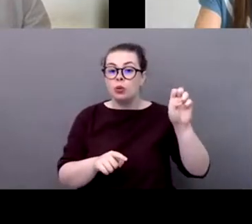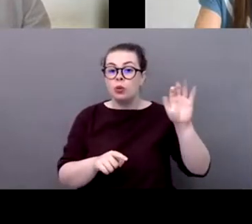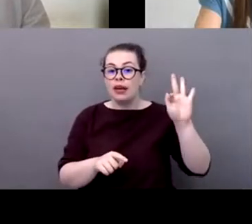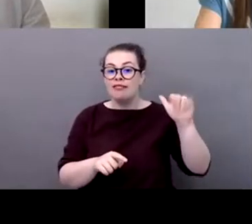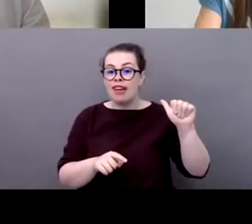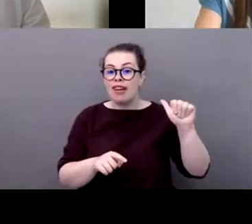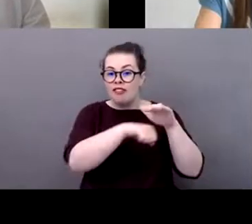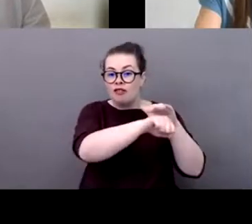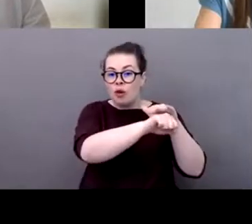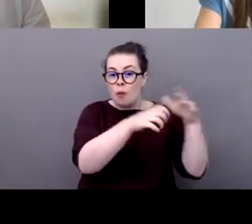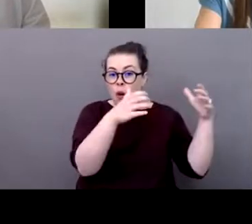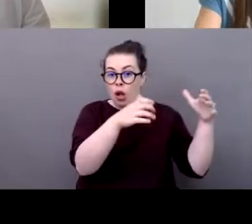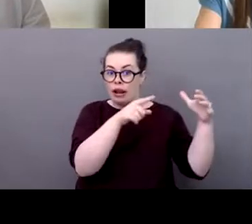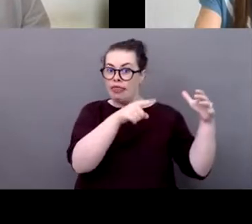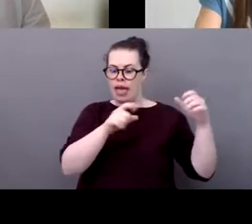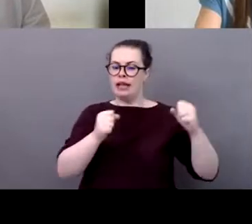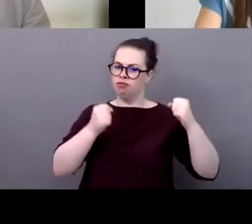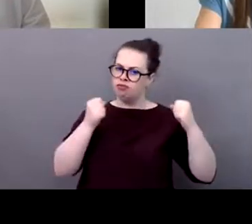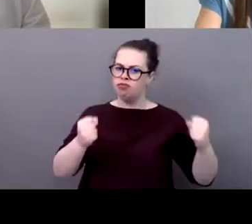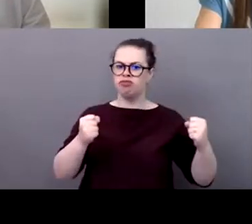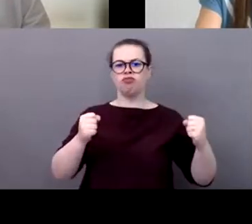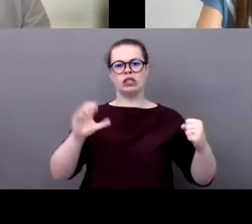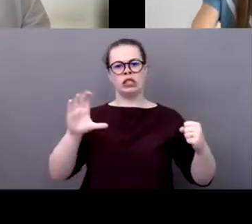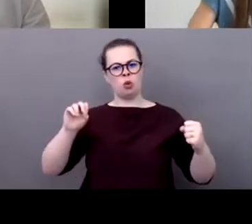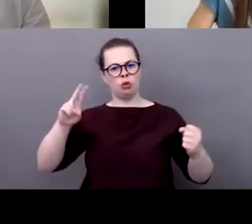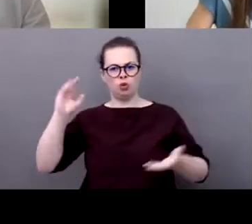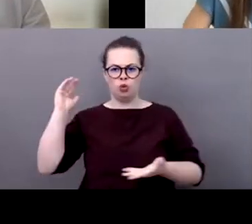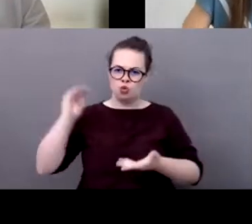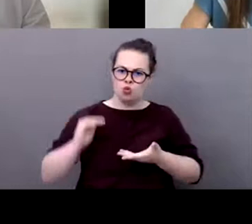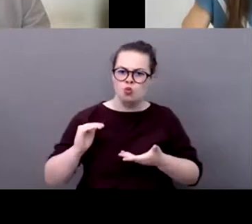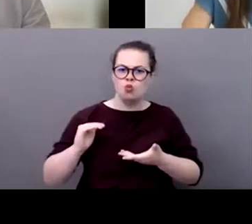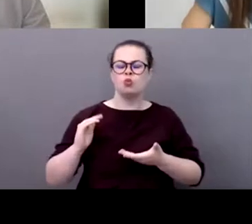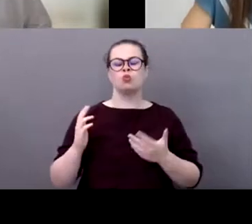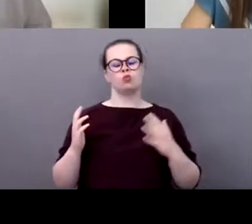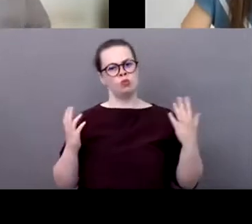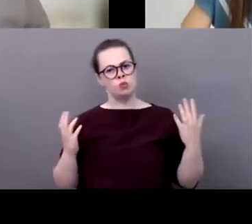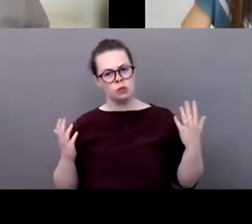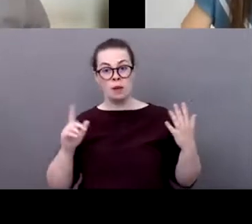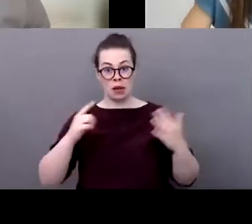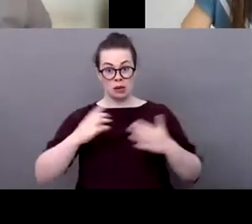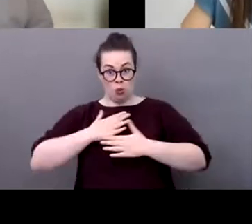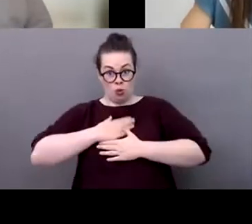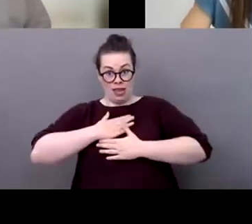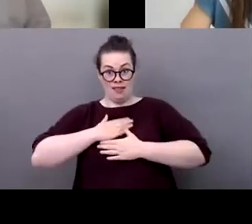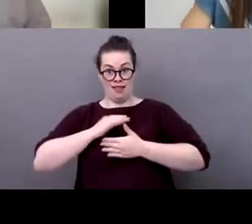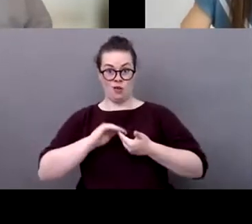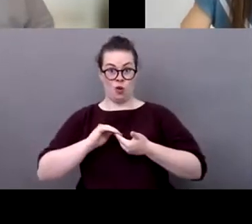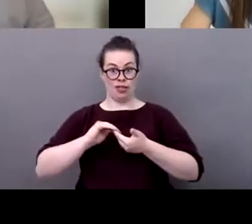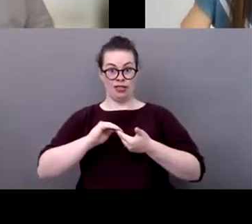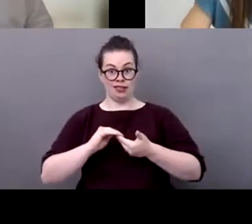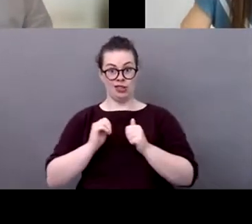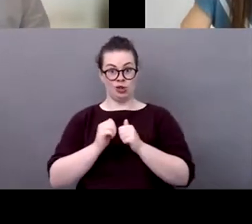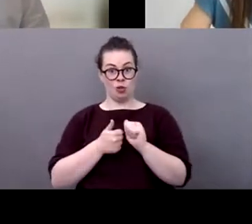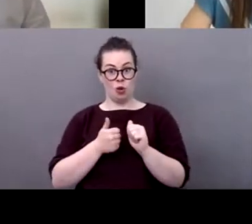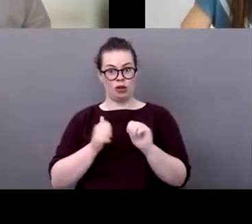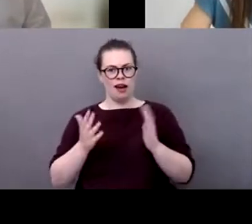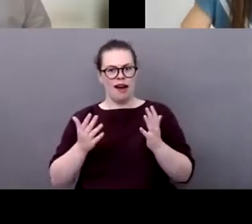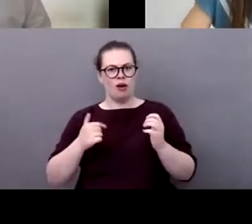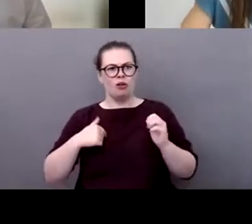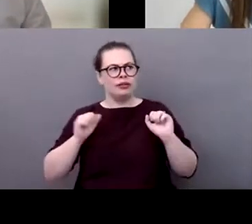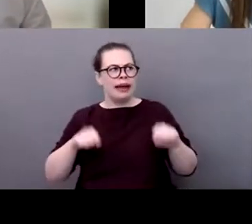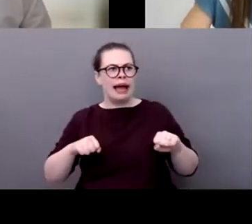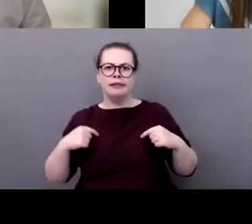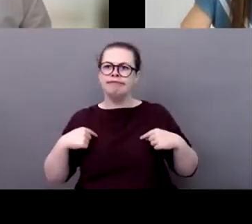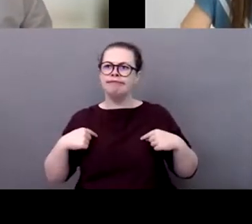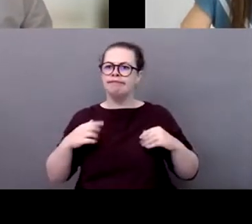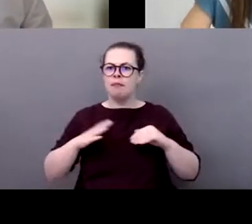and decarbonization but how can we as as sports and sports organizations really stand up and be a